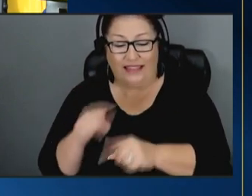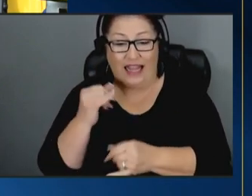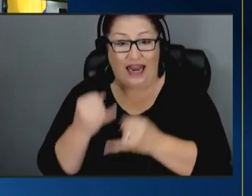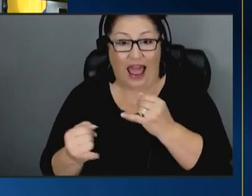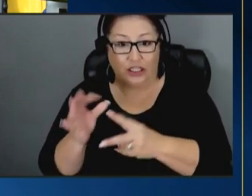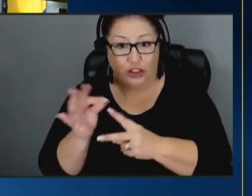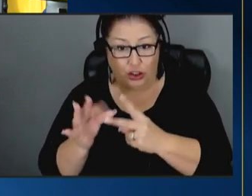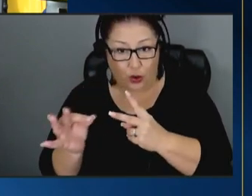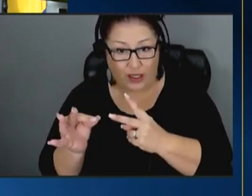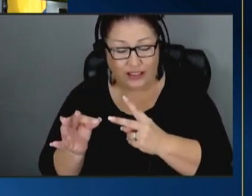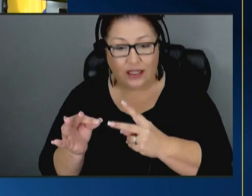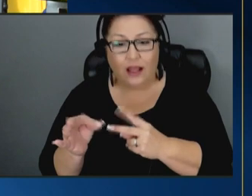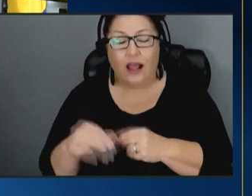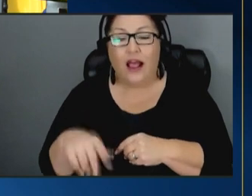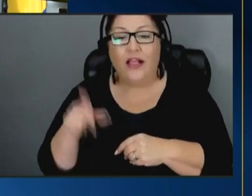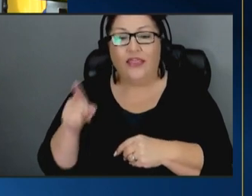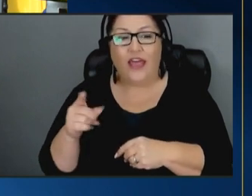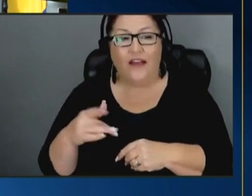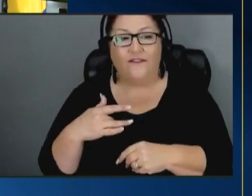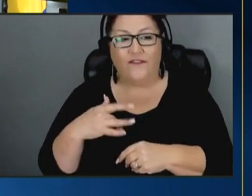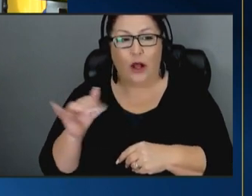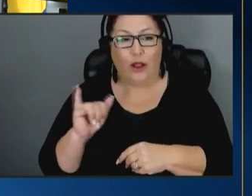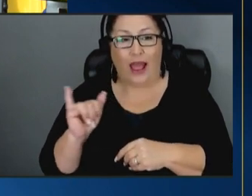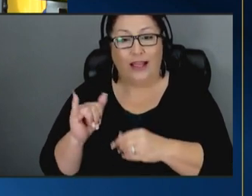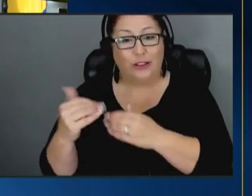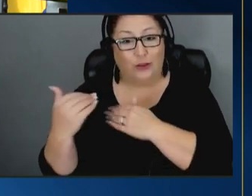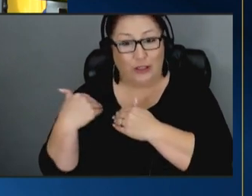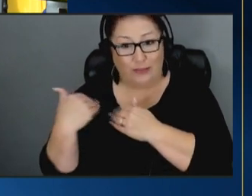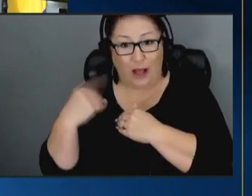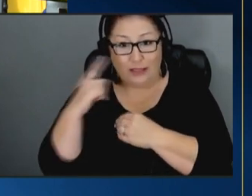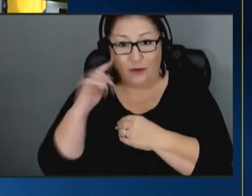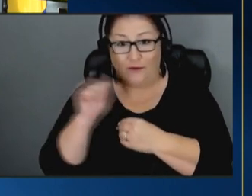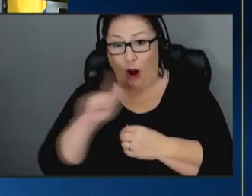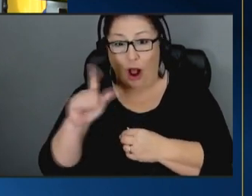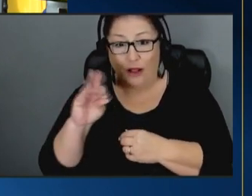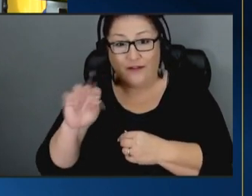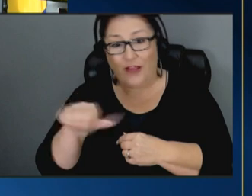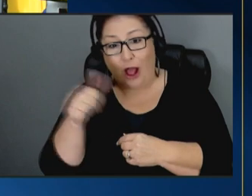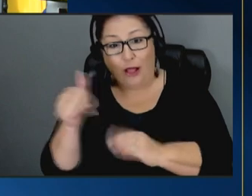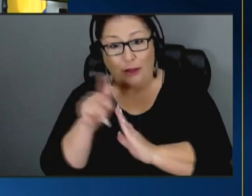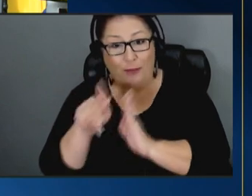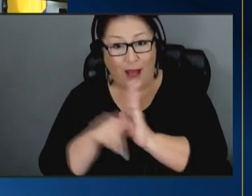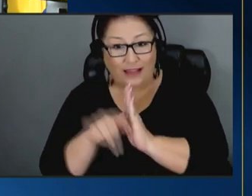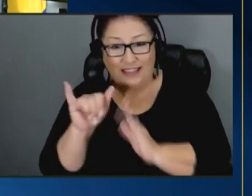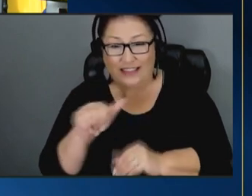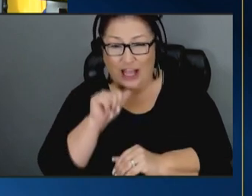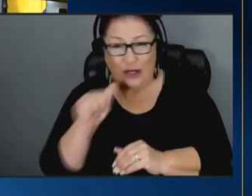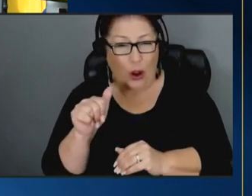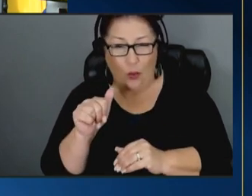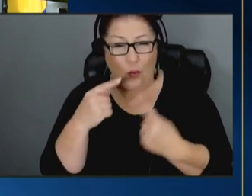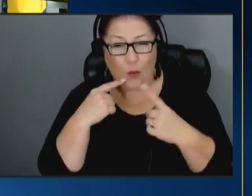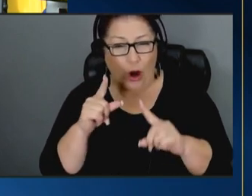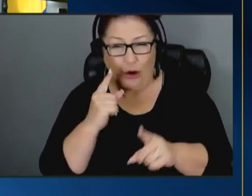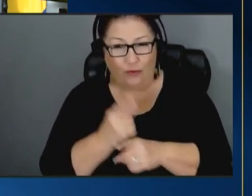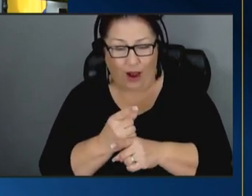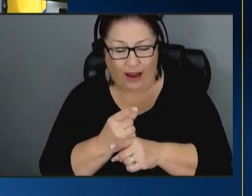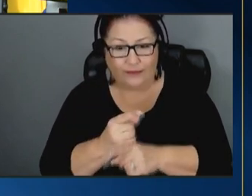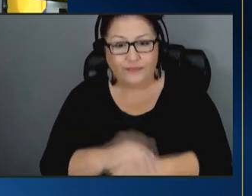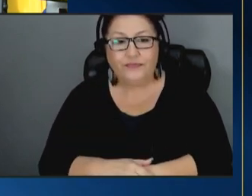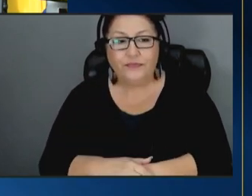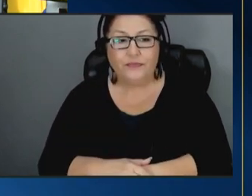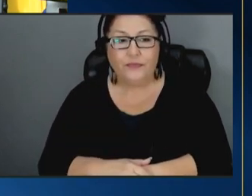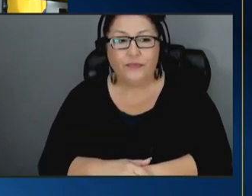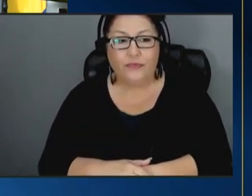often feels like um it's responsible for all of the other policies that don't quite work right uh um upstream